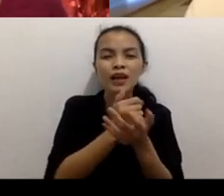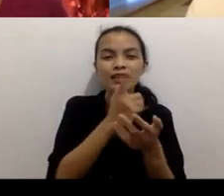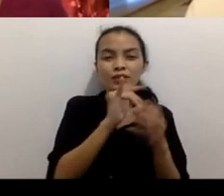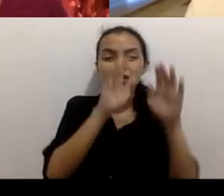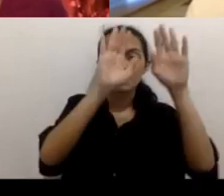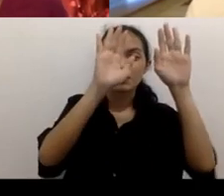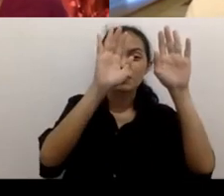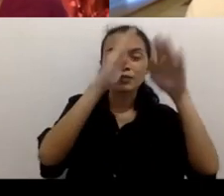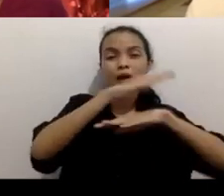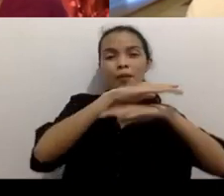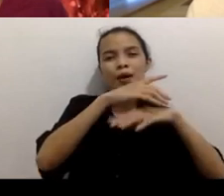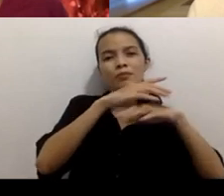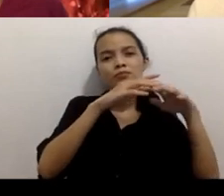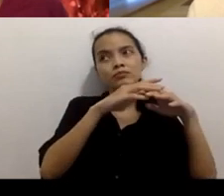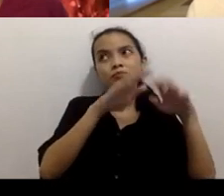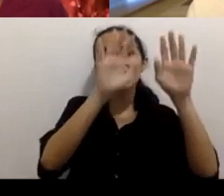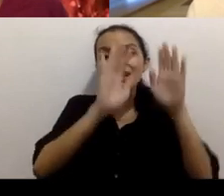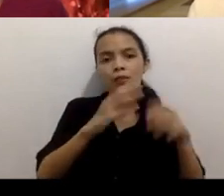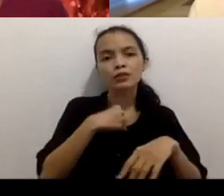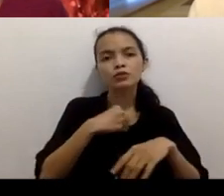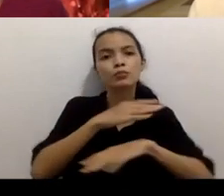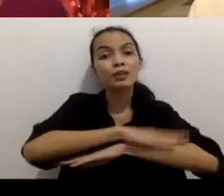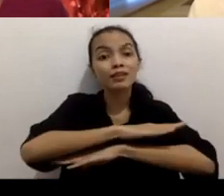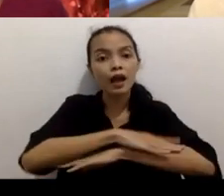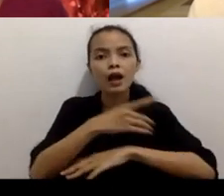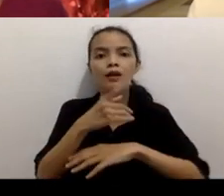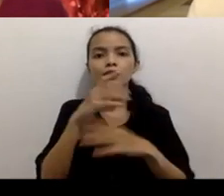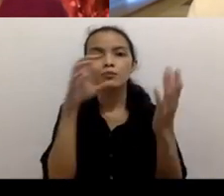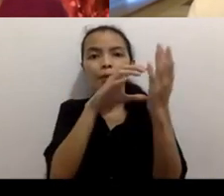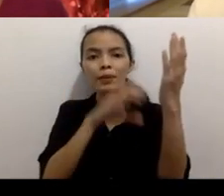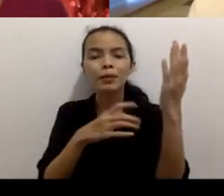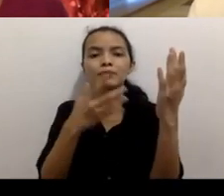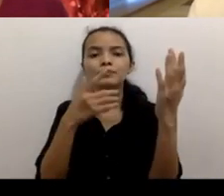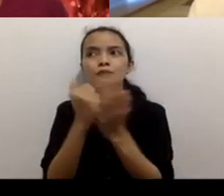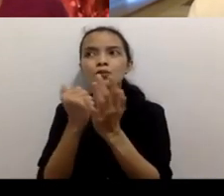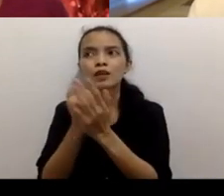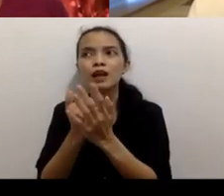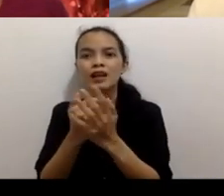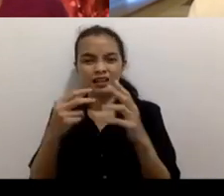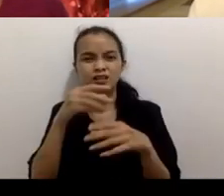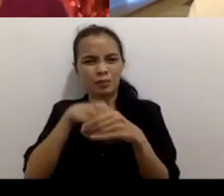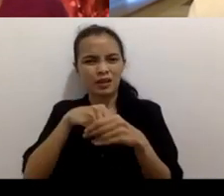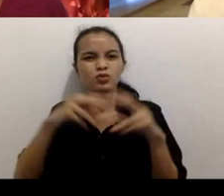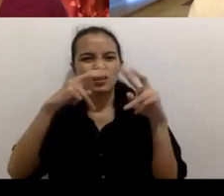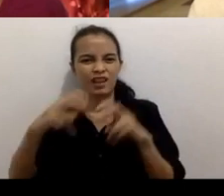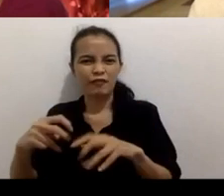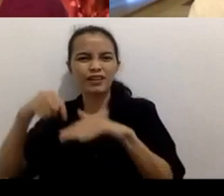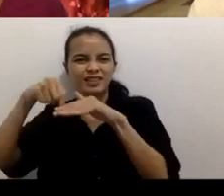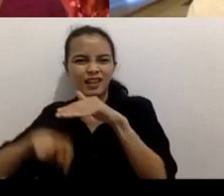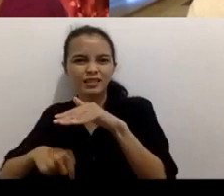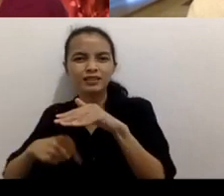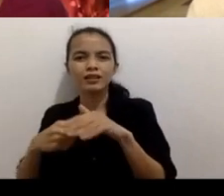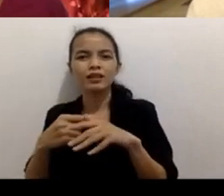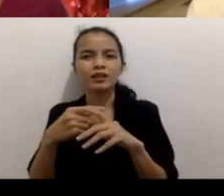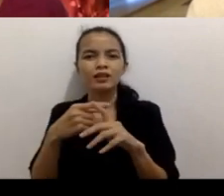you know repeating what's already been reported so let's do something let's uh because by that time it was very obvious very